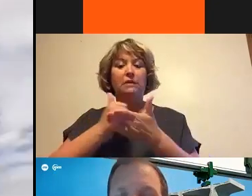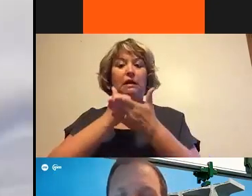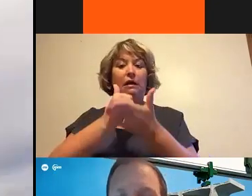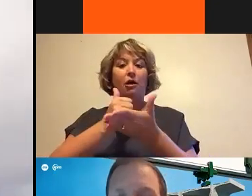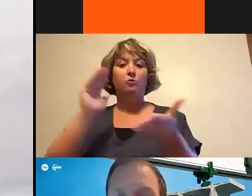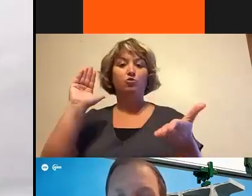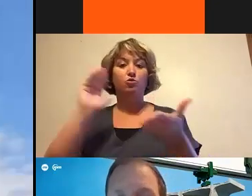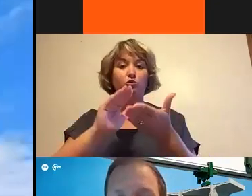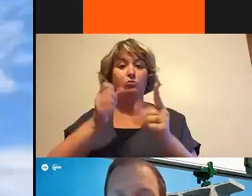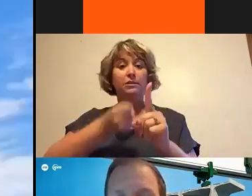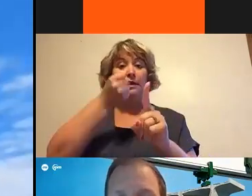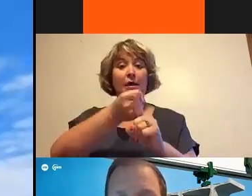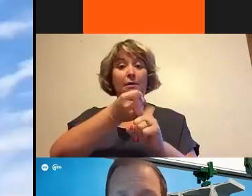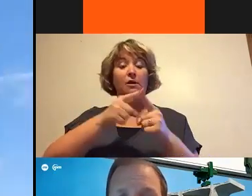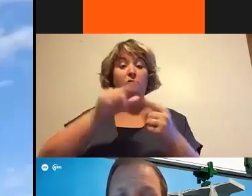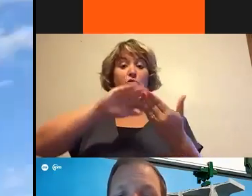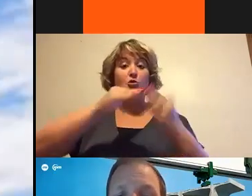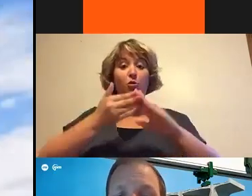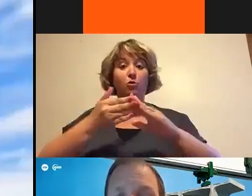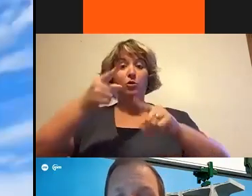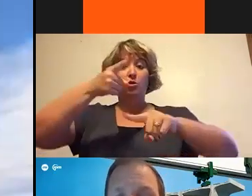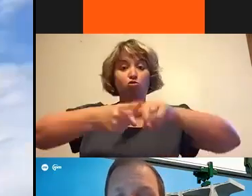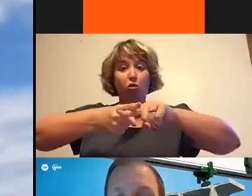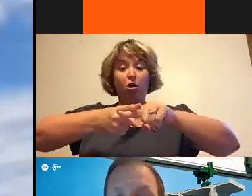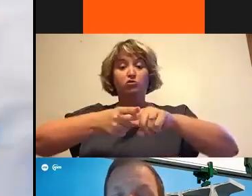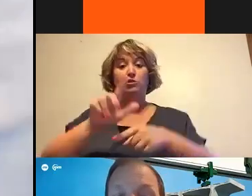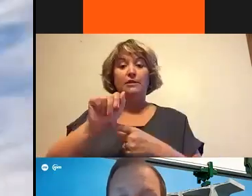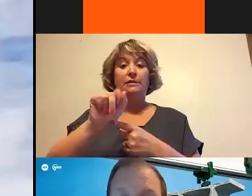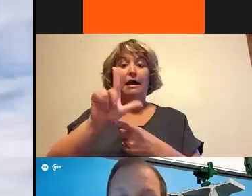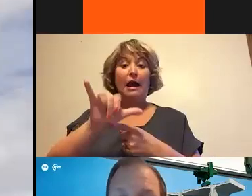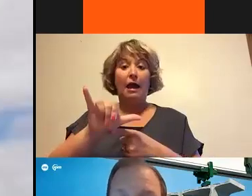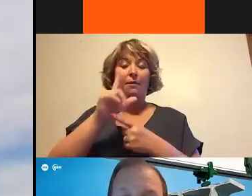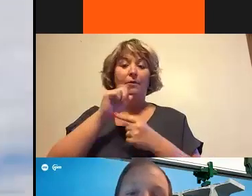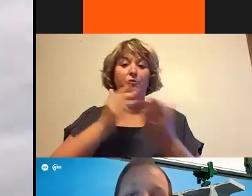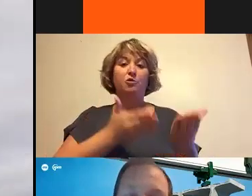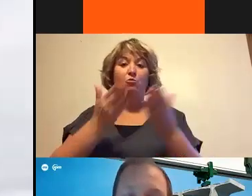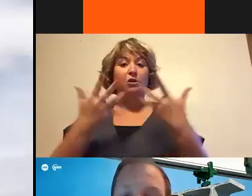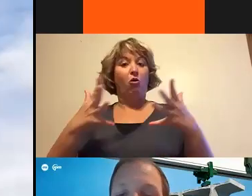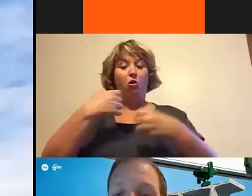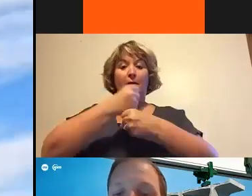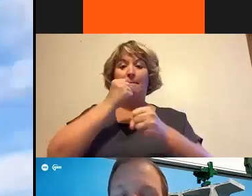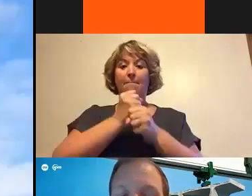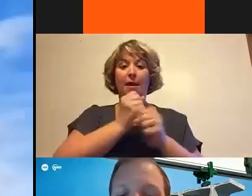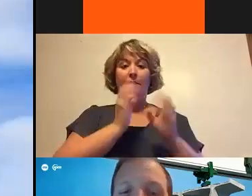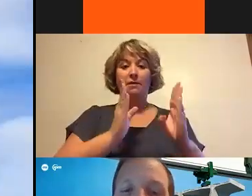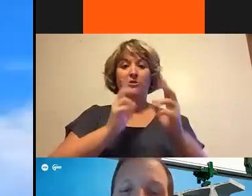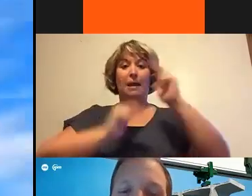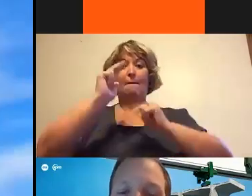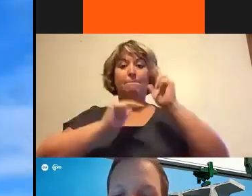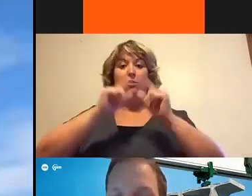to the community, to the cross streets, to the alley, because we're able to bring in the prefabricated sections and build everything from above.